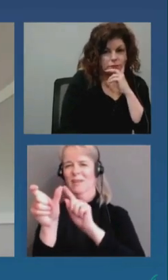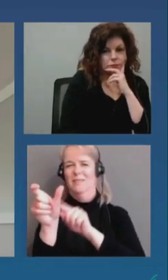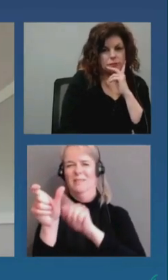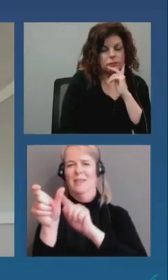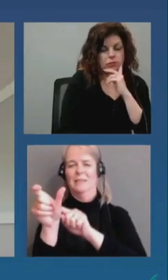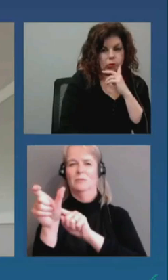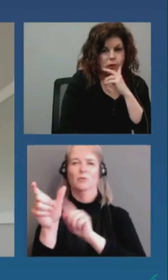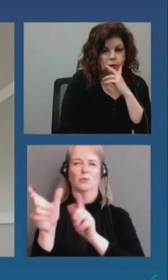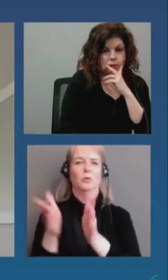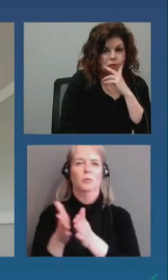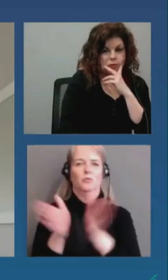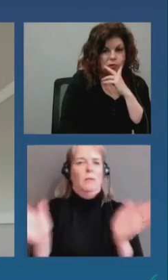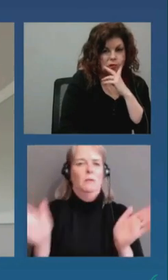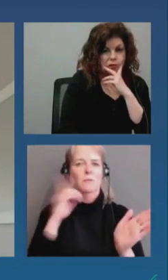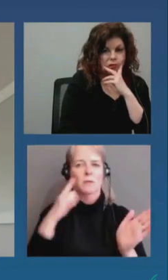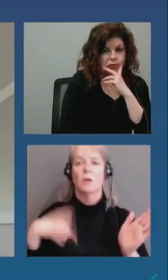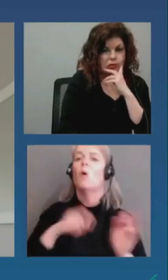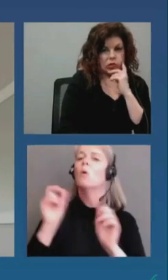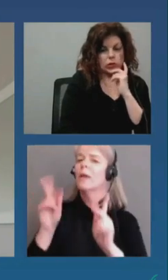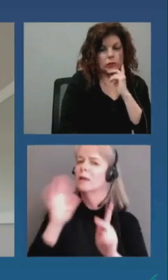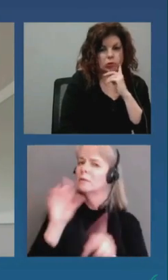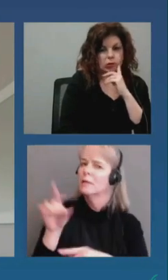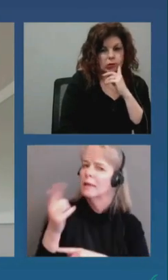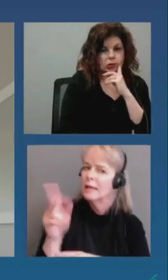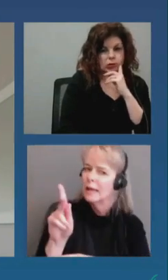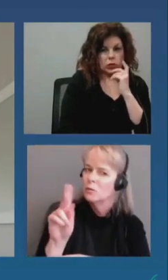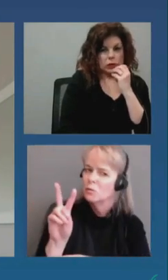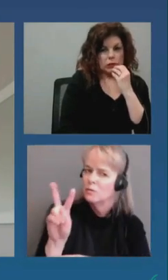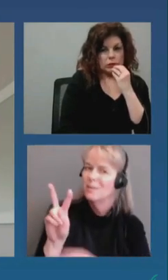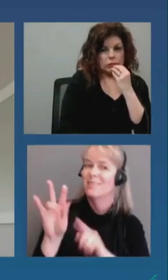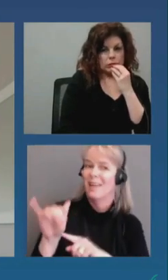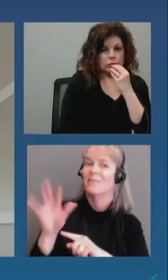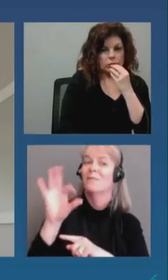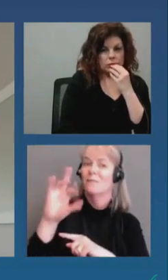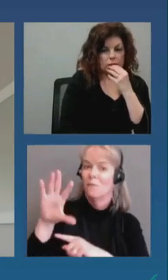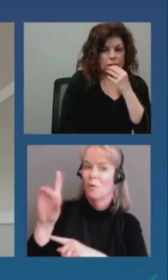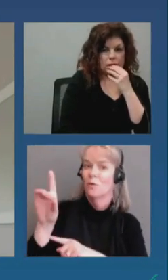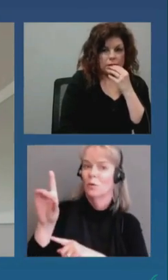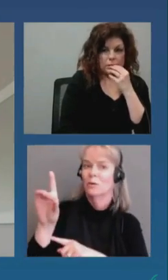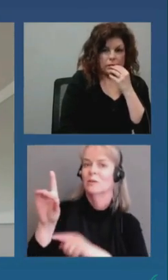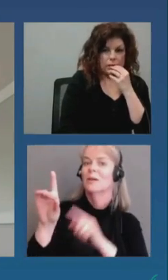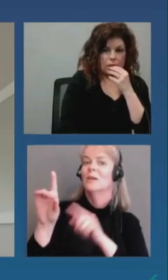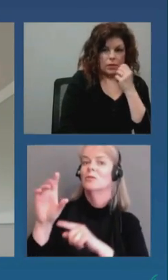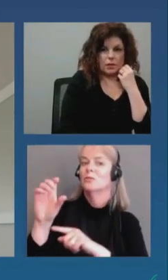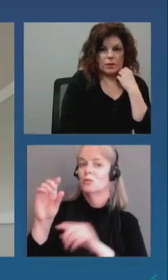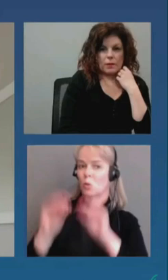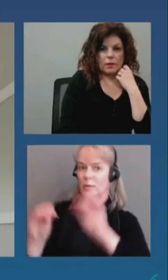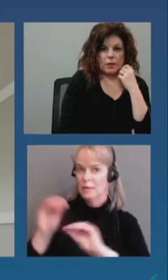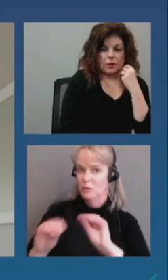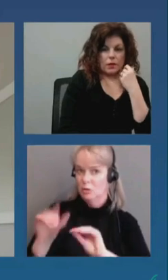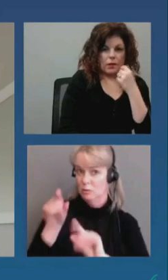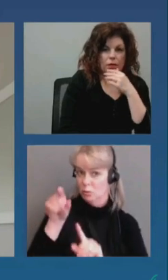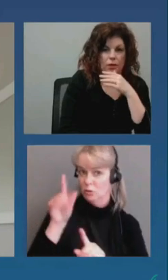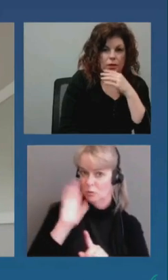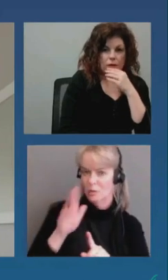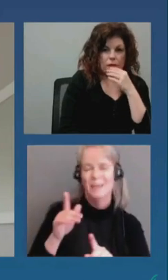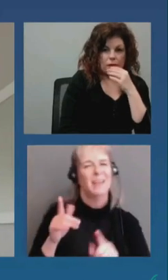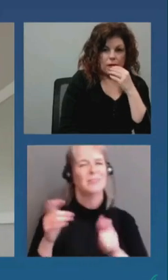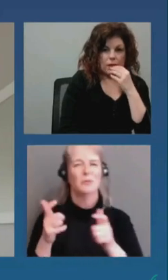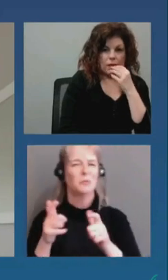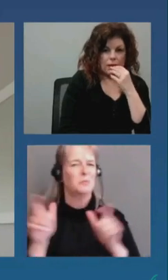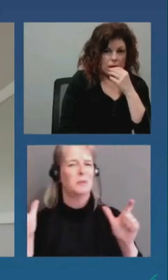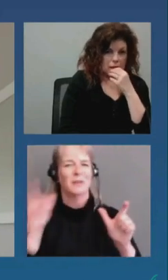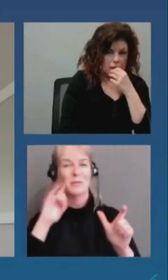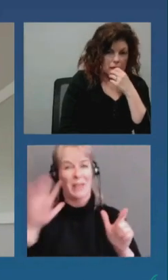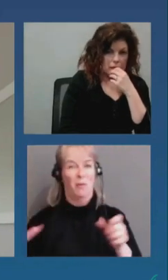I mean. Would you have included that as a hotspot for vaccination if you were doing the list? It's a bit too big for us to focus on that whole